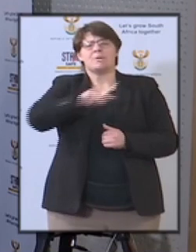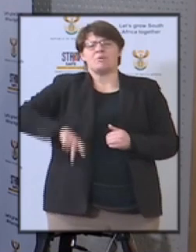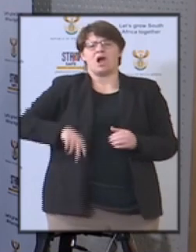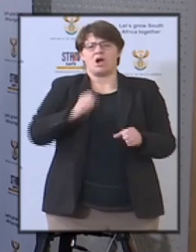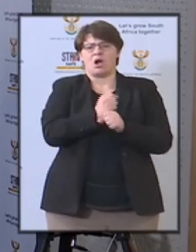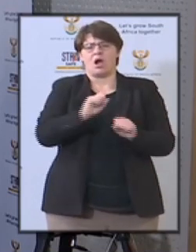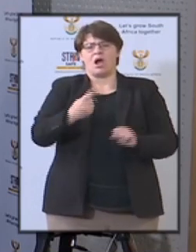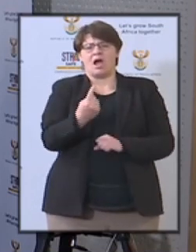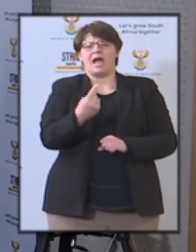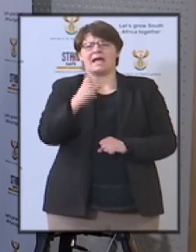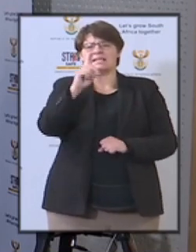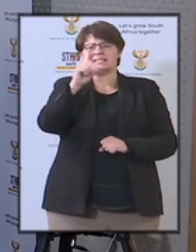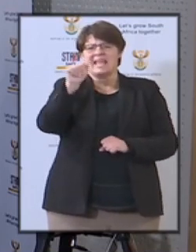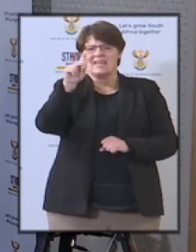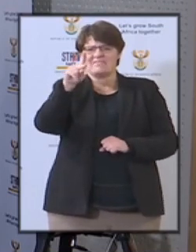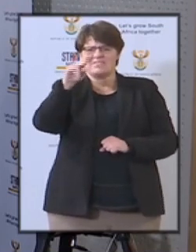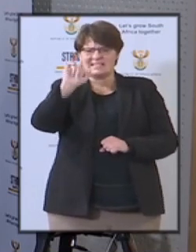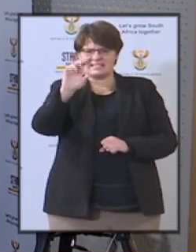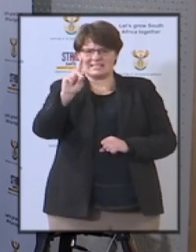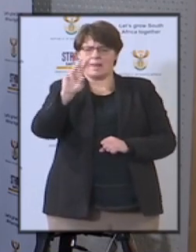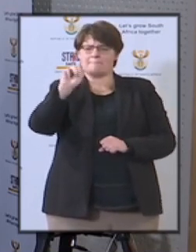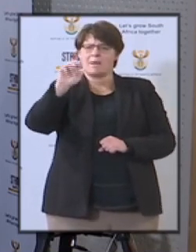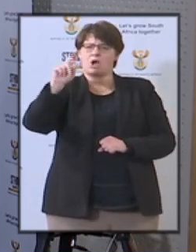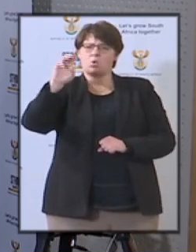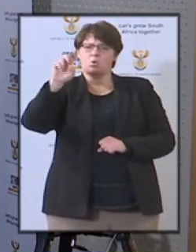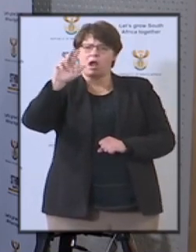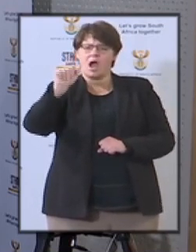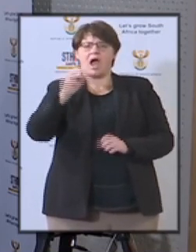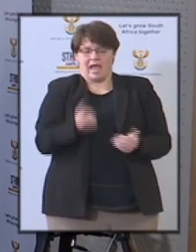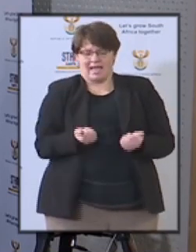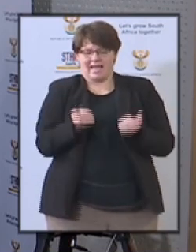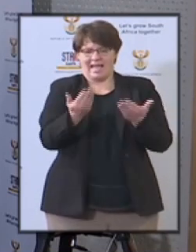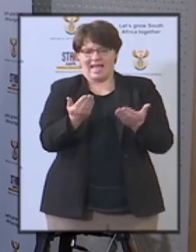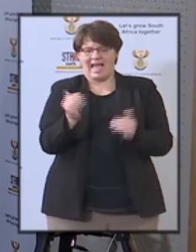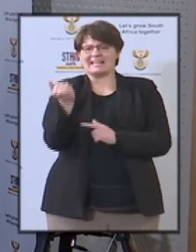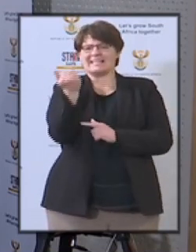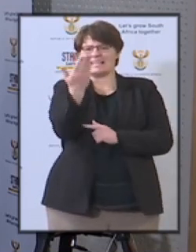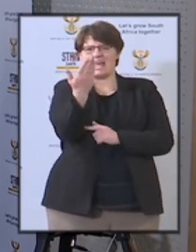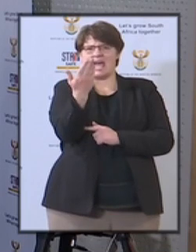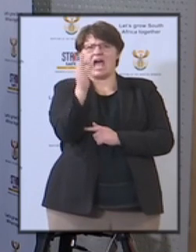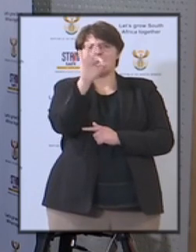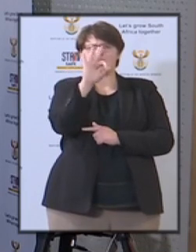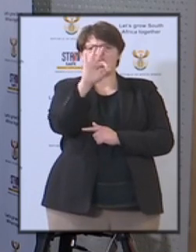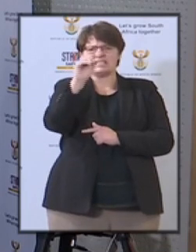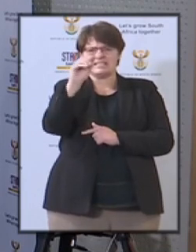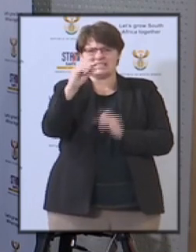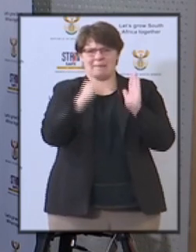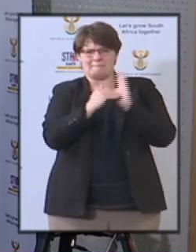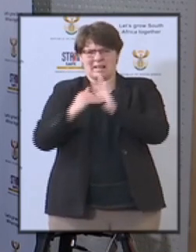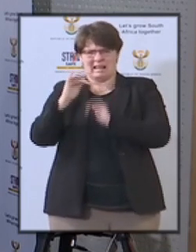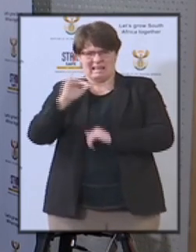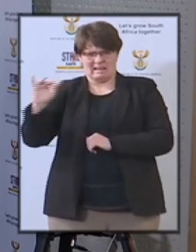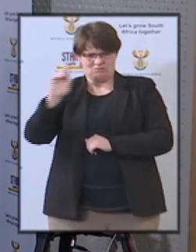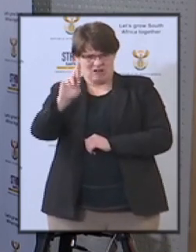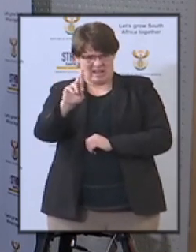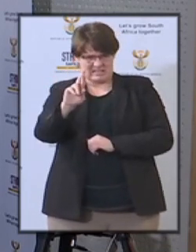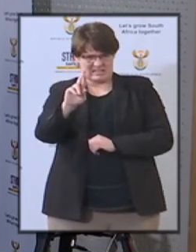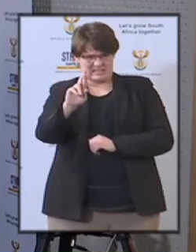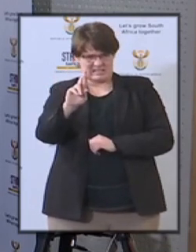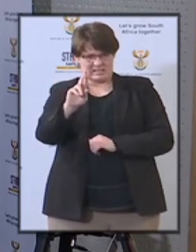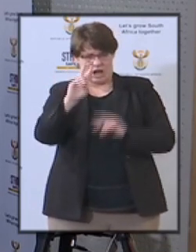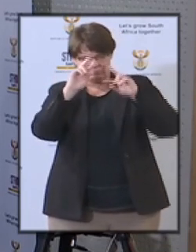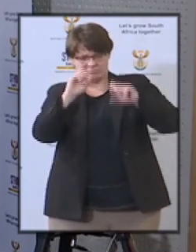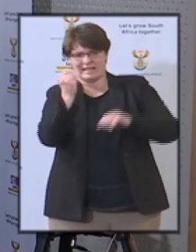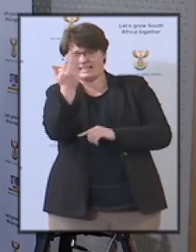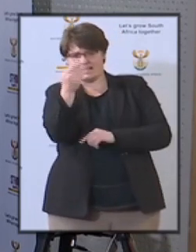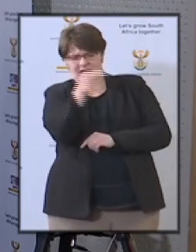makura a report on an e-commerce tender worth 50 million rand uh and uh premier